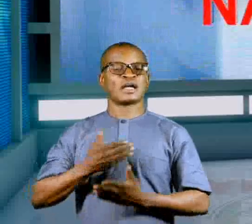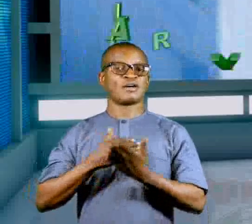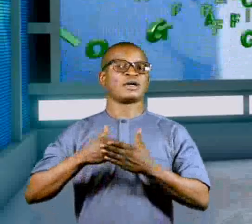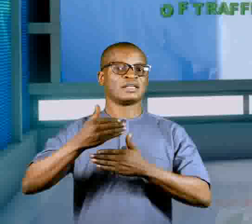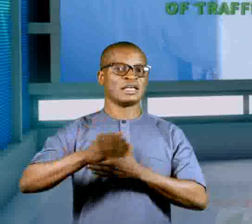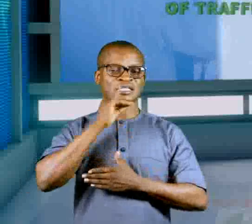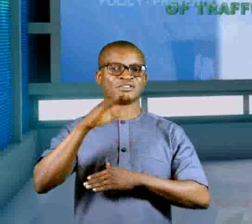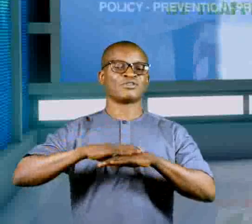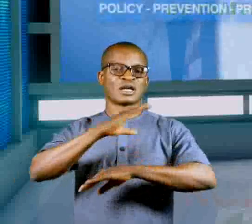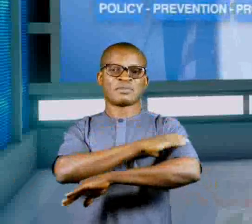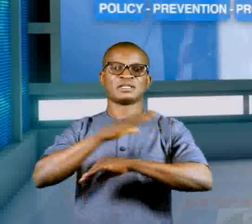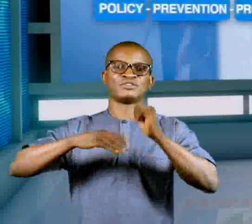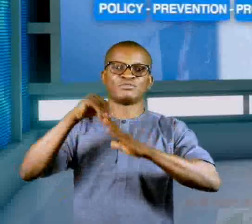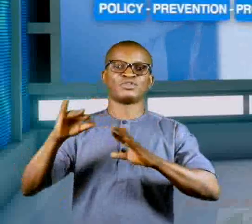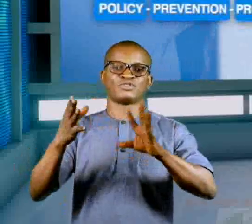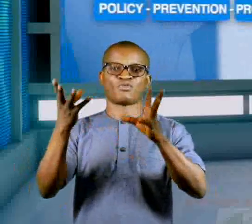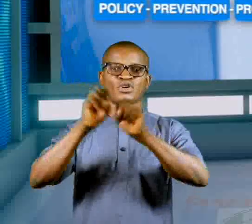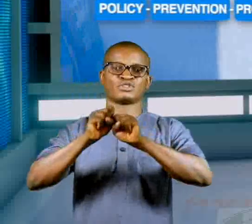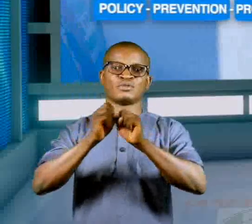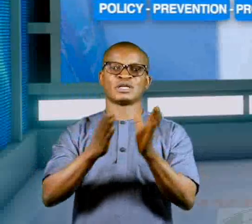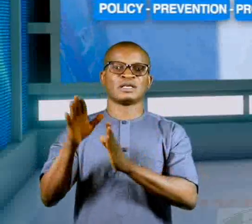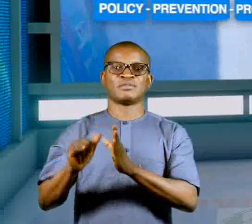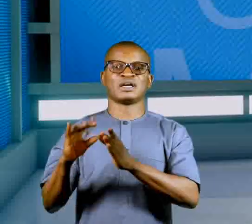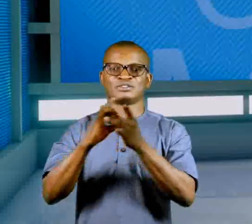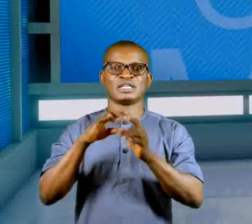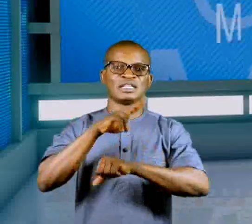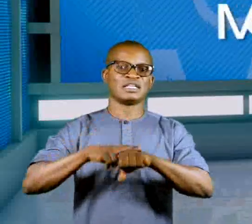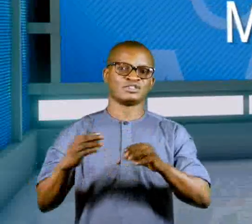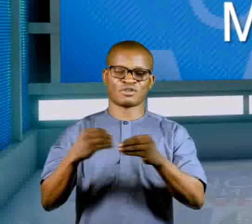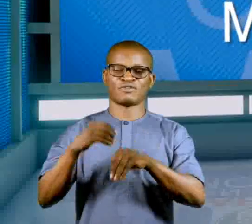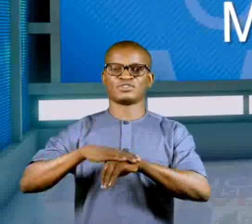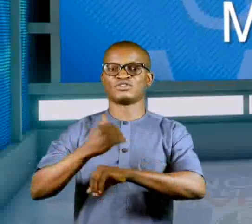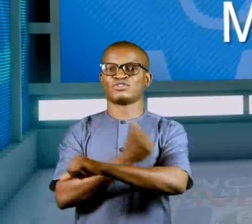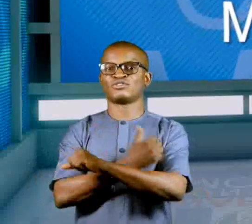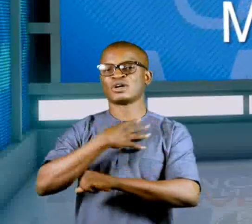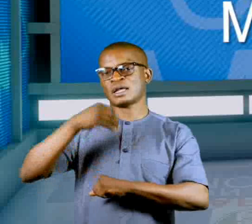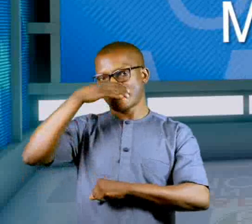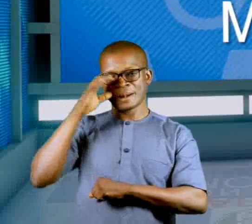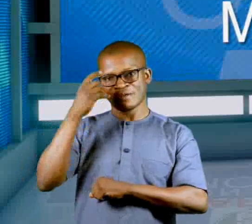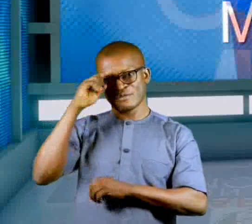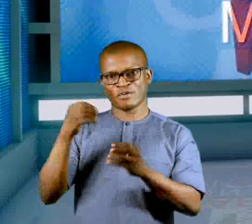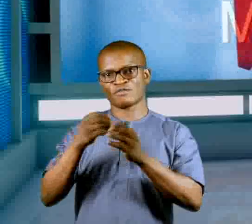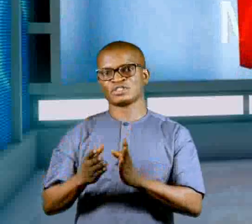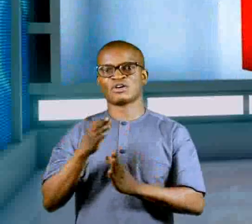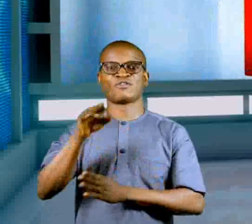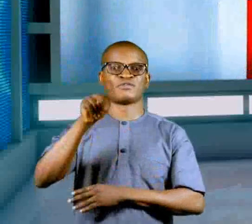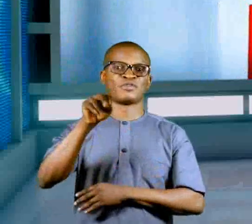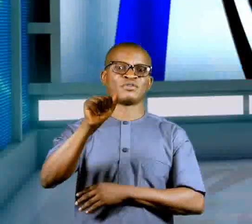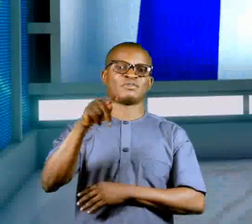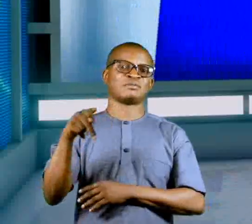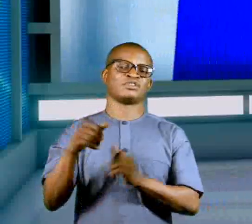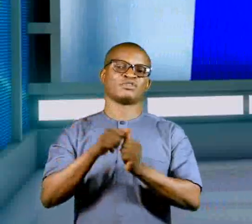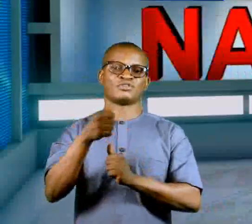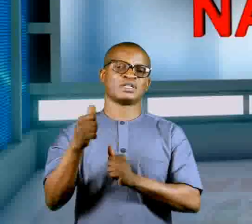Our next report is on the Capacity Building Workshop organized by the United Nations Office on Drugs and Crime for officers of Naptip